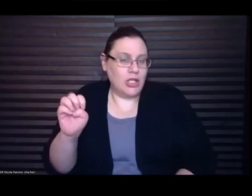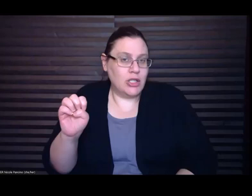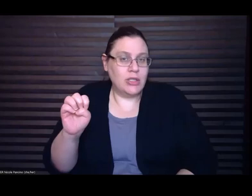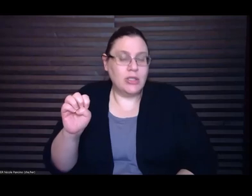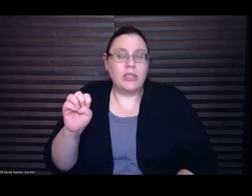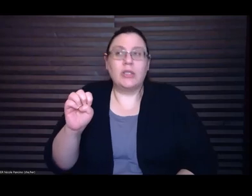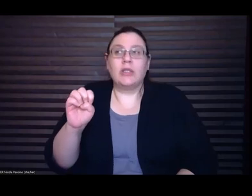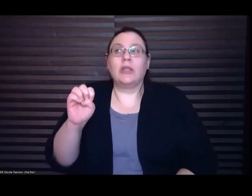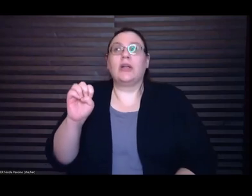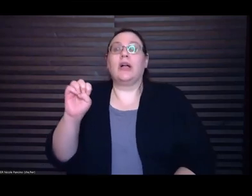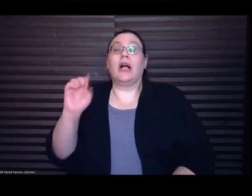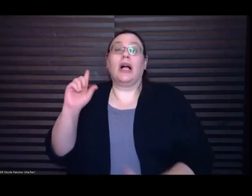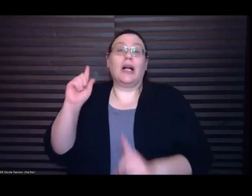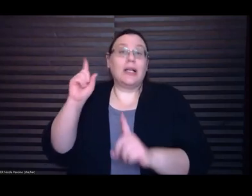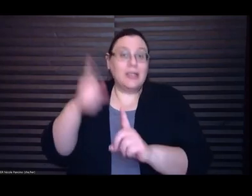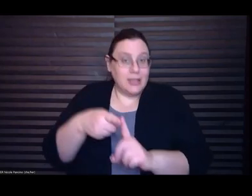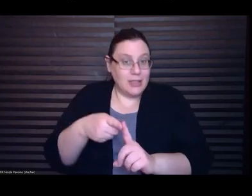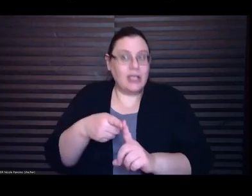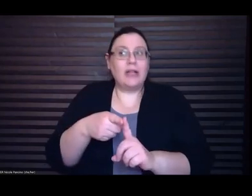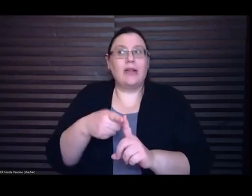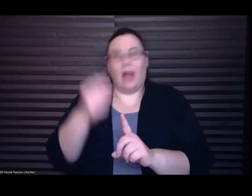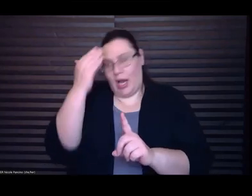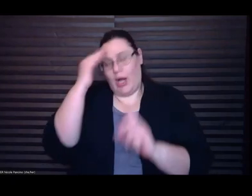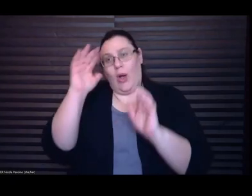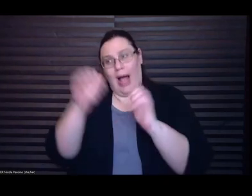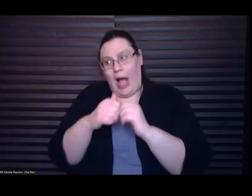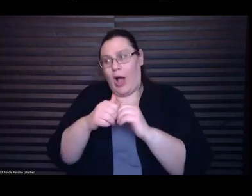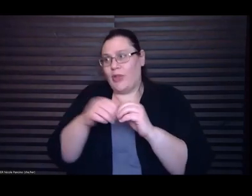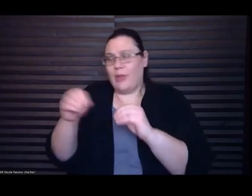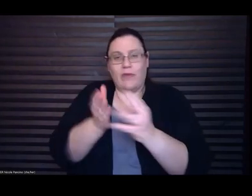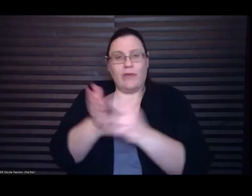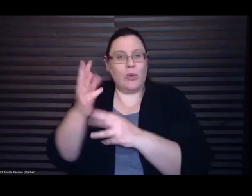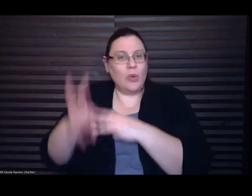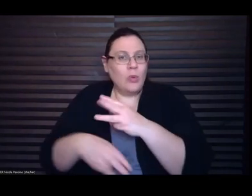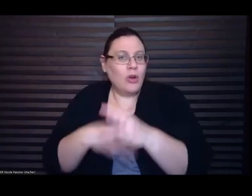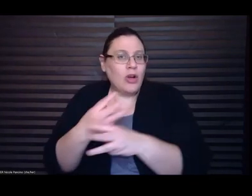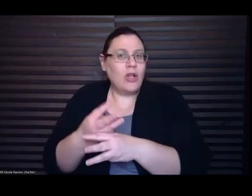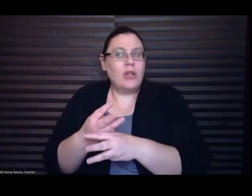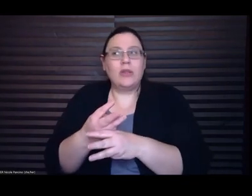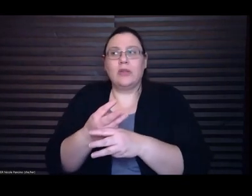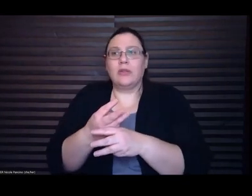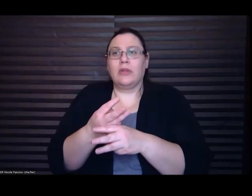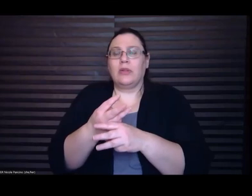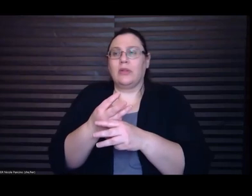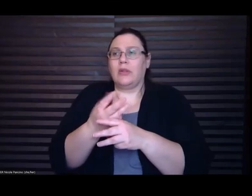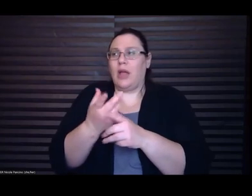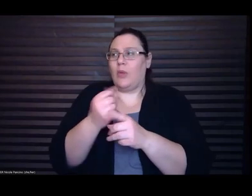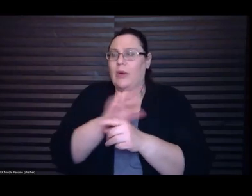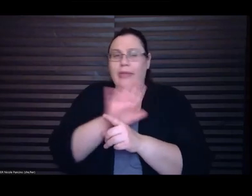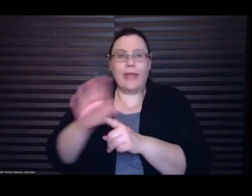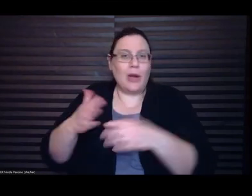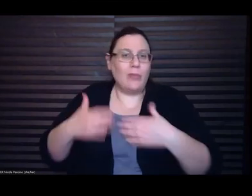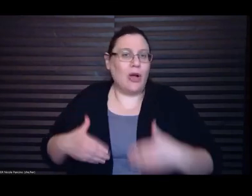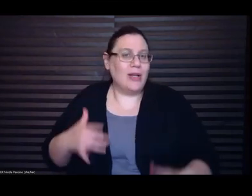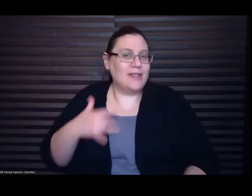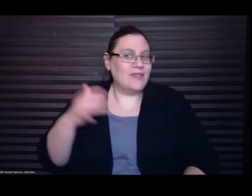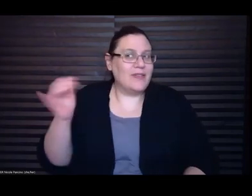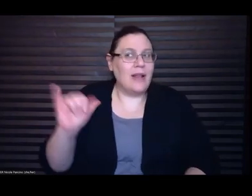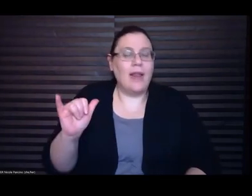world and what what their bodies feel like and how they they sense the world